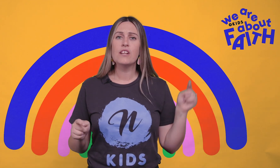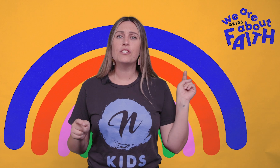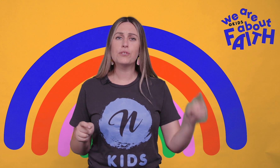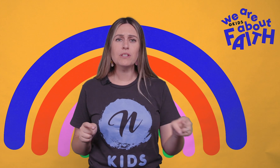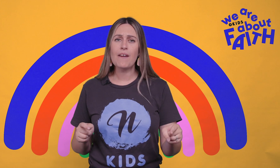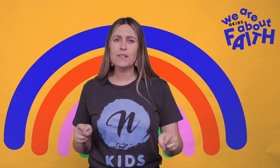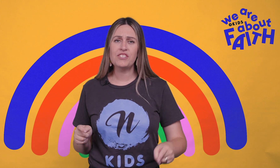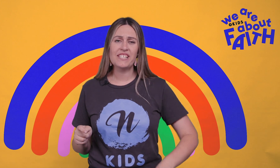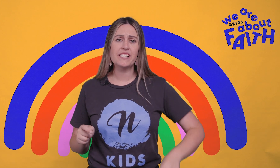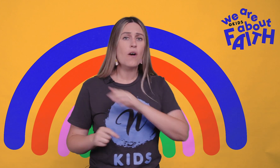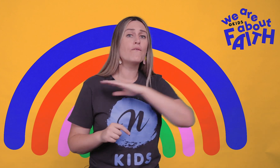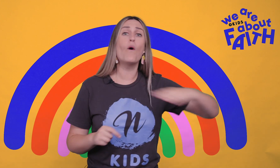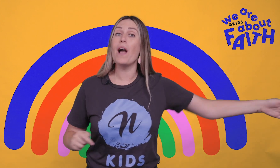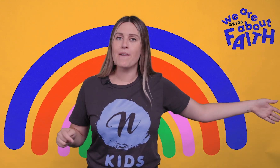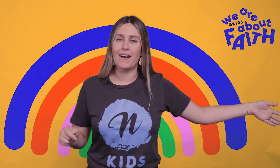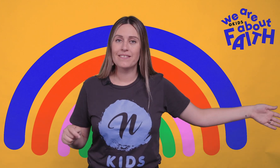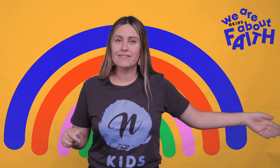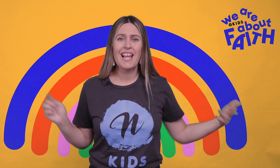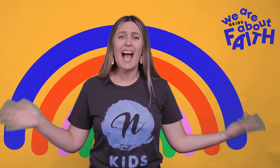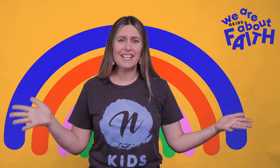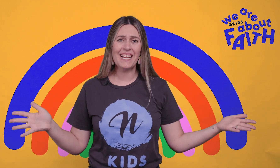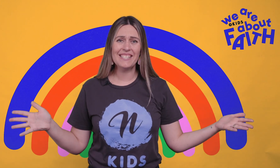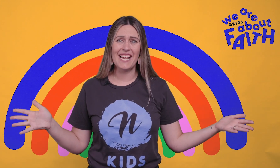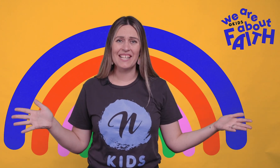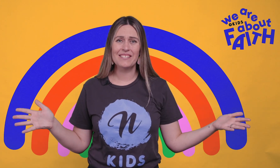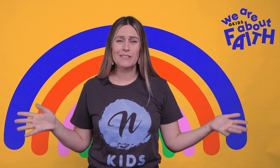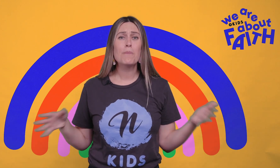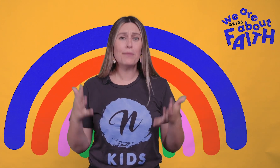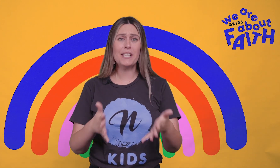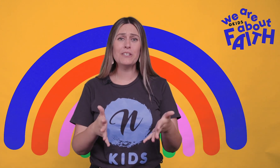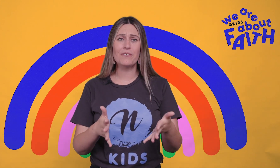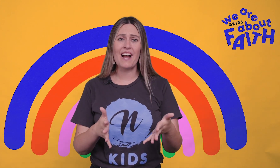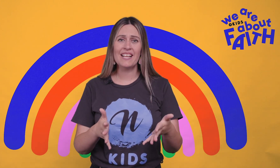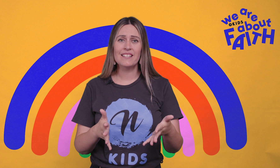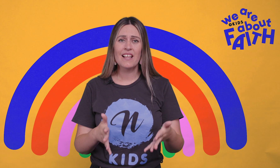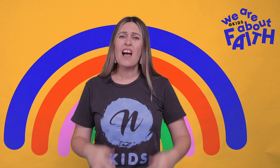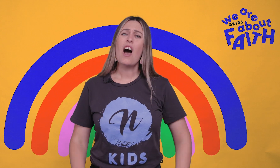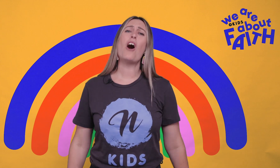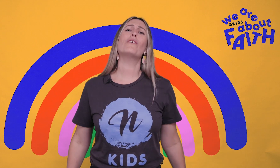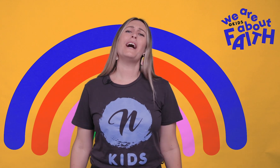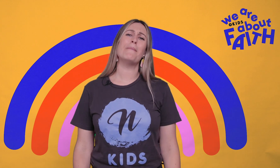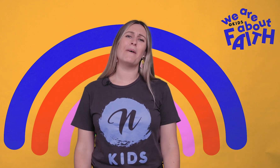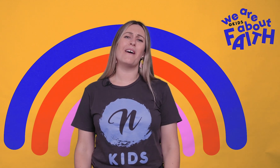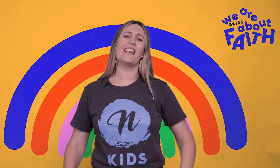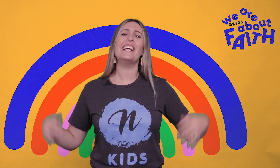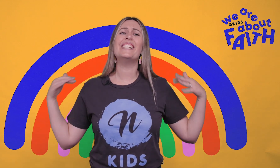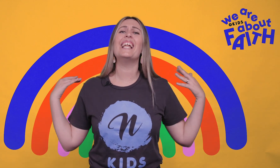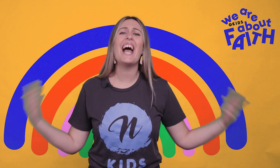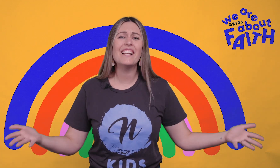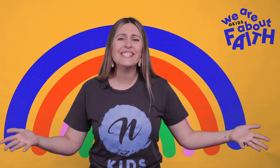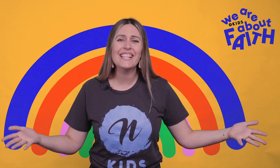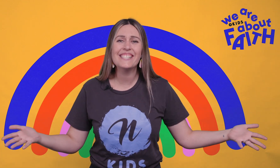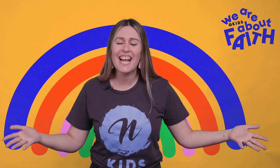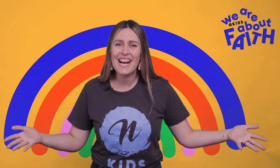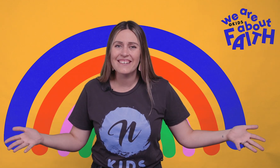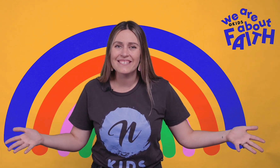tools to do life with Jesus forever. How does that sound? Pretty good, right? Oh, come on. I said,